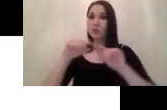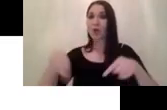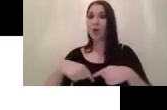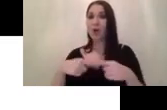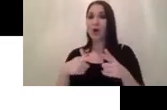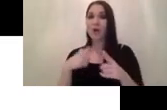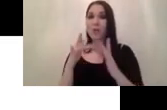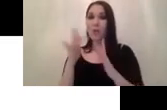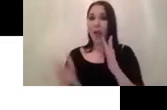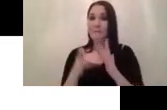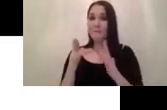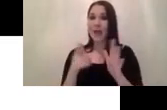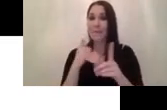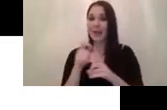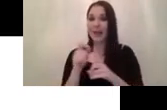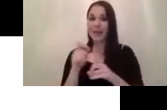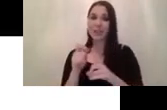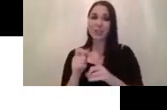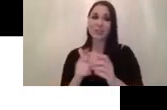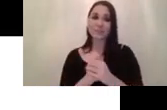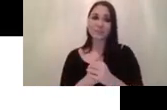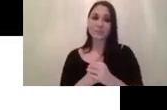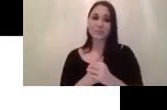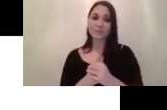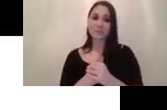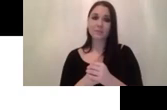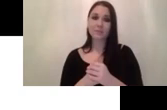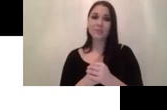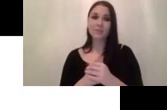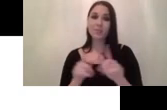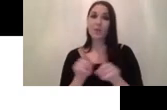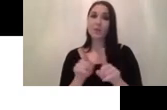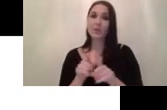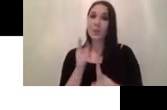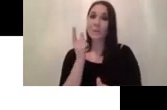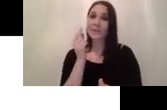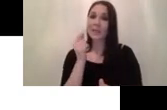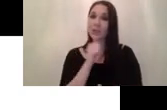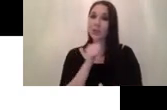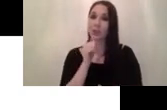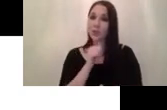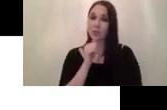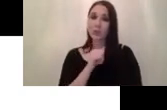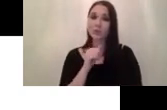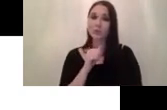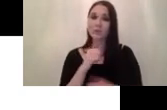this is not all of course you can it's also potential being used for a customized outfit